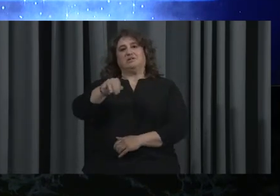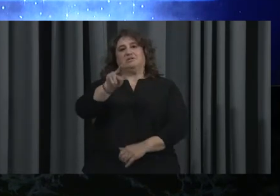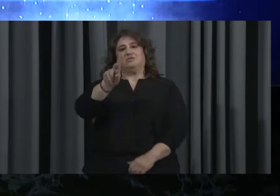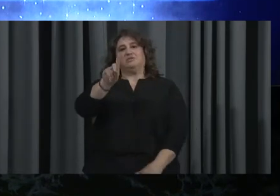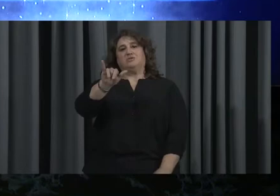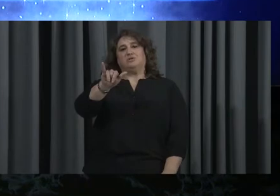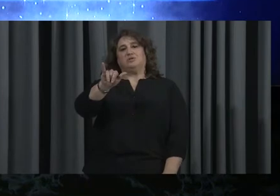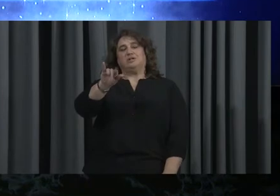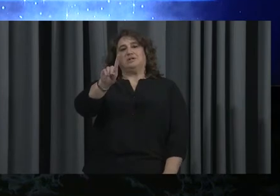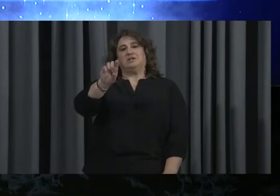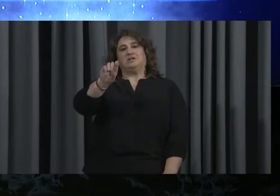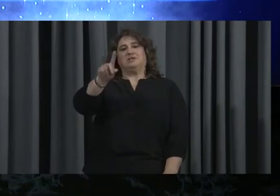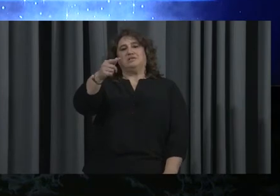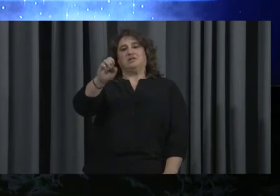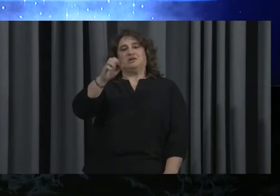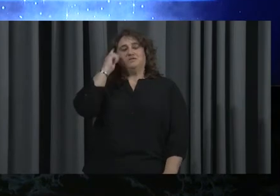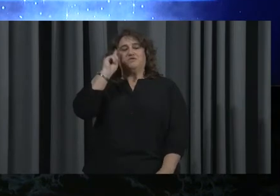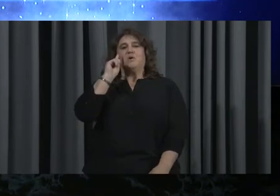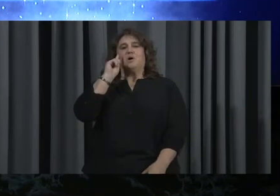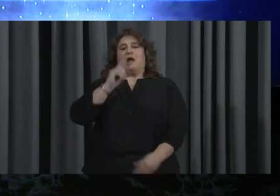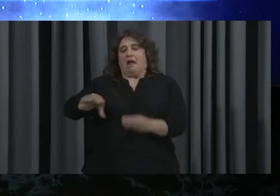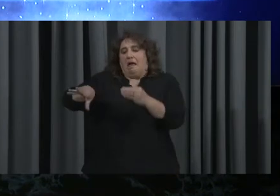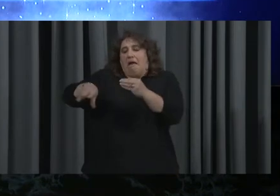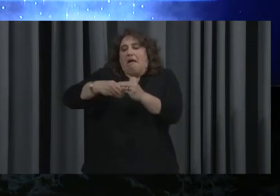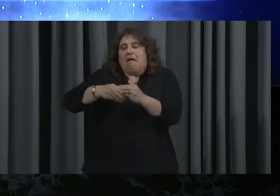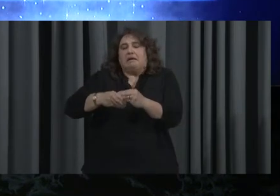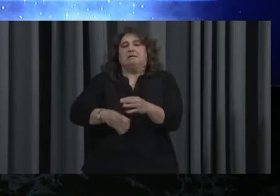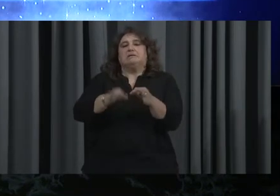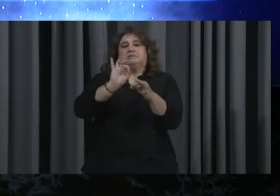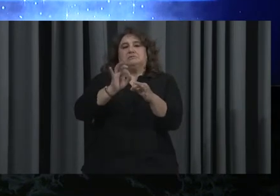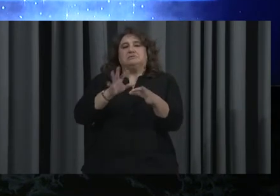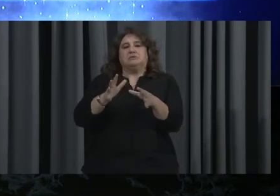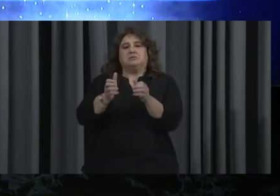wonderful suggestion to include an interpreter for our episodes.